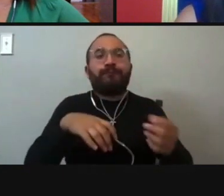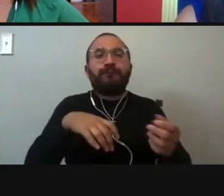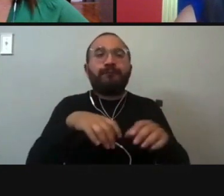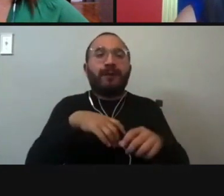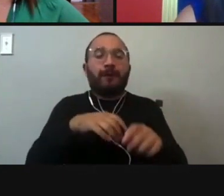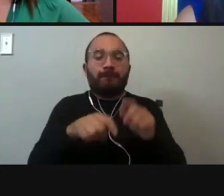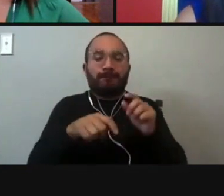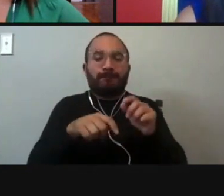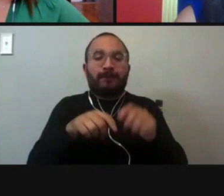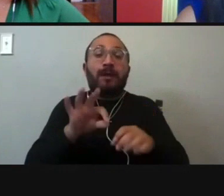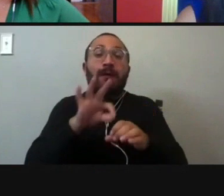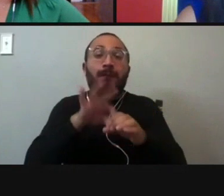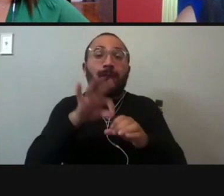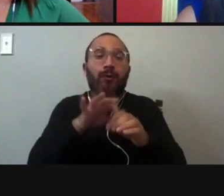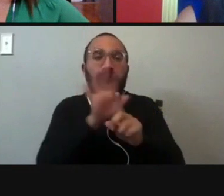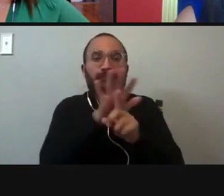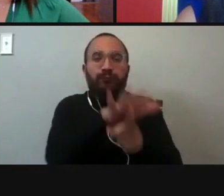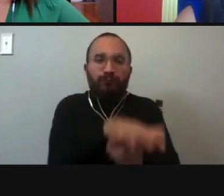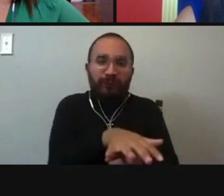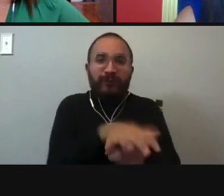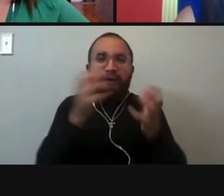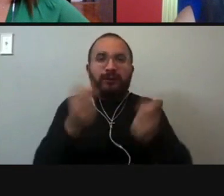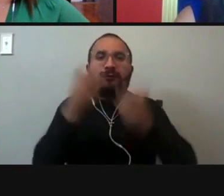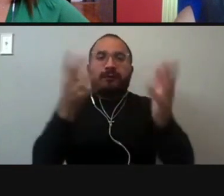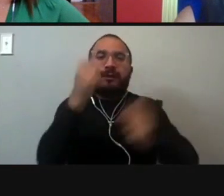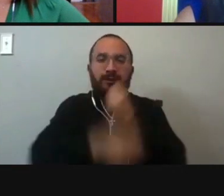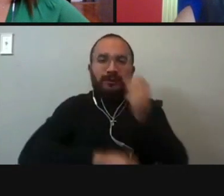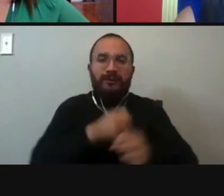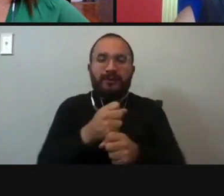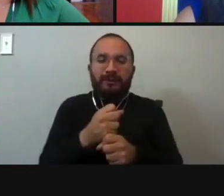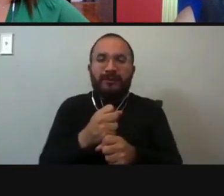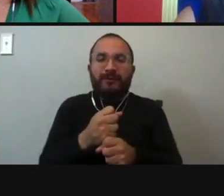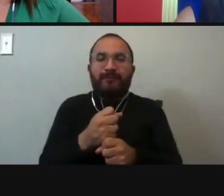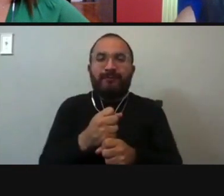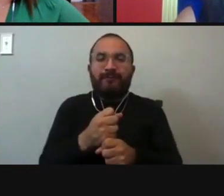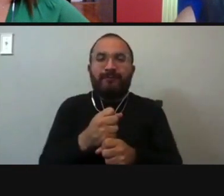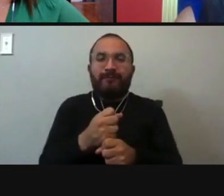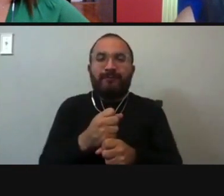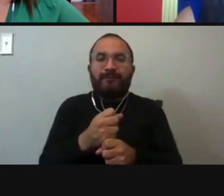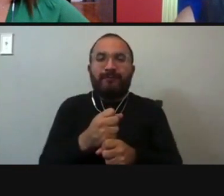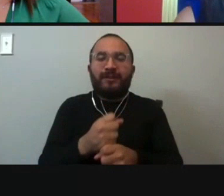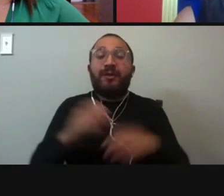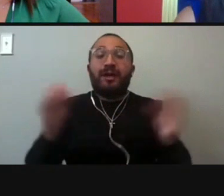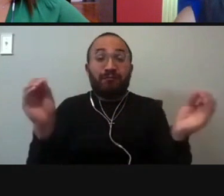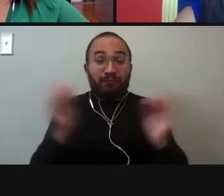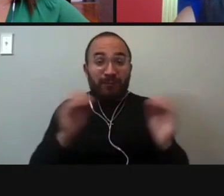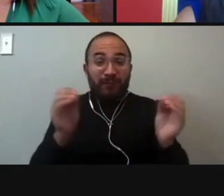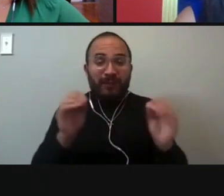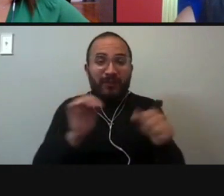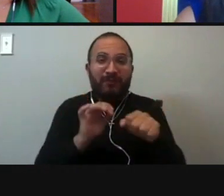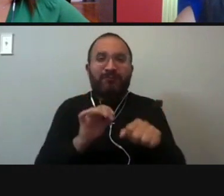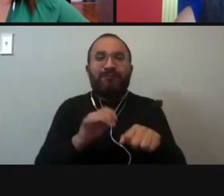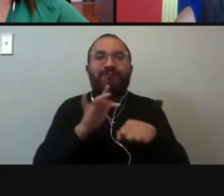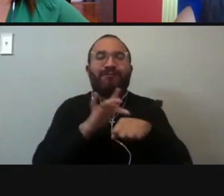it's fallen on deaf ears. I live in unincorporated Bear County, by the way. Um, there are no voting, early voting locations